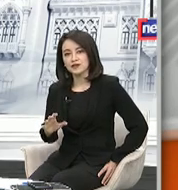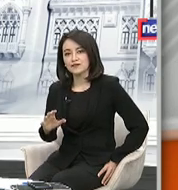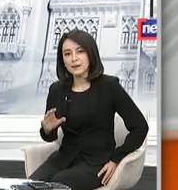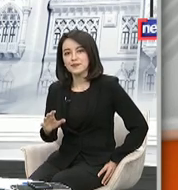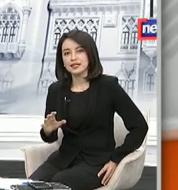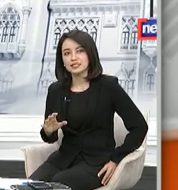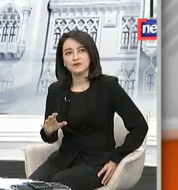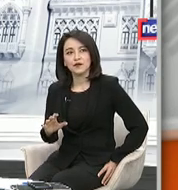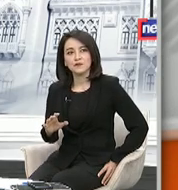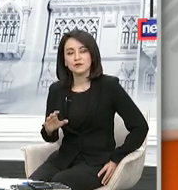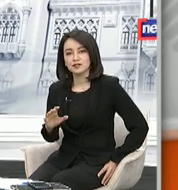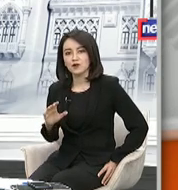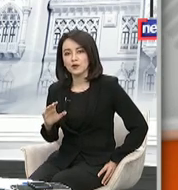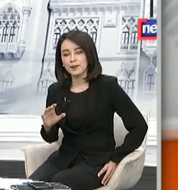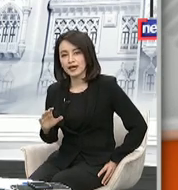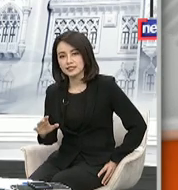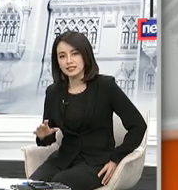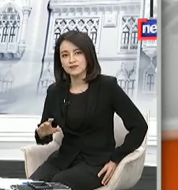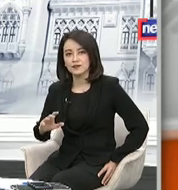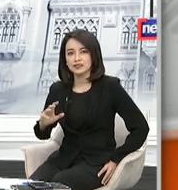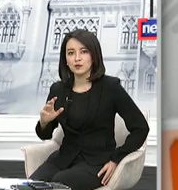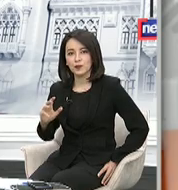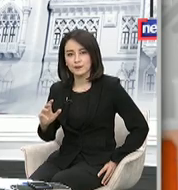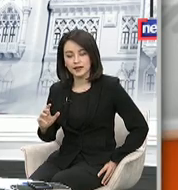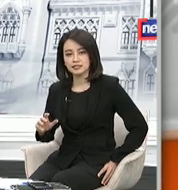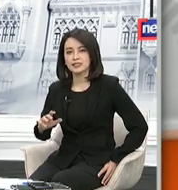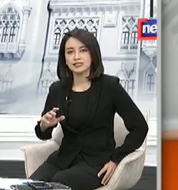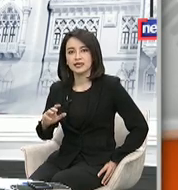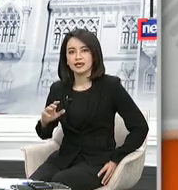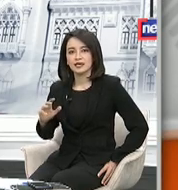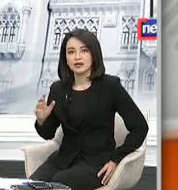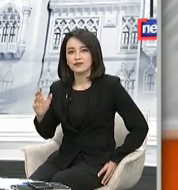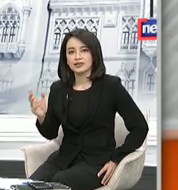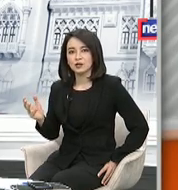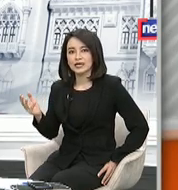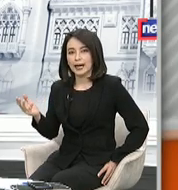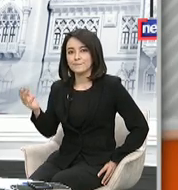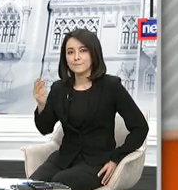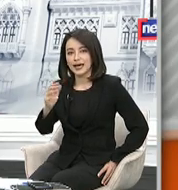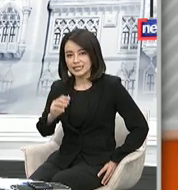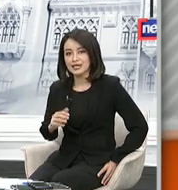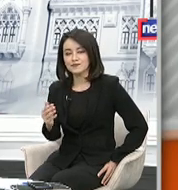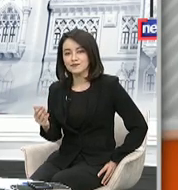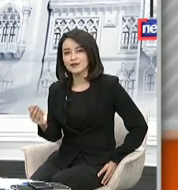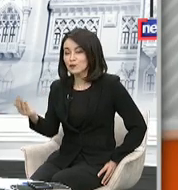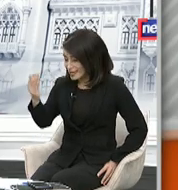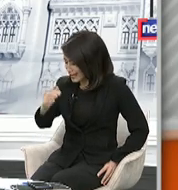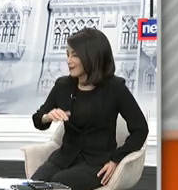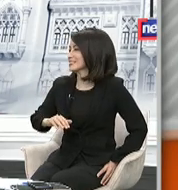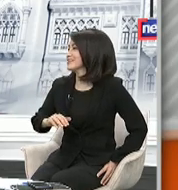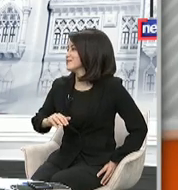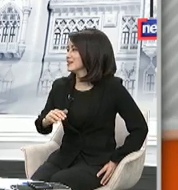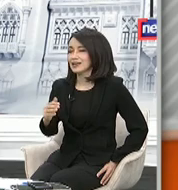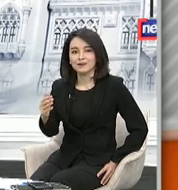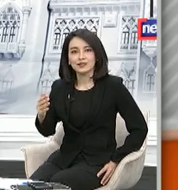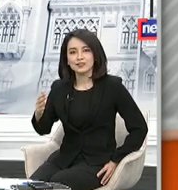group of MPs from Future Forward Party, from the Democrat Party, were looking up at him, were looking